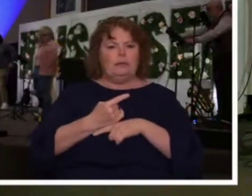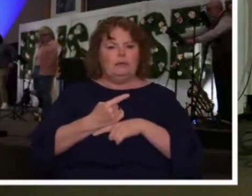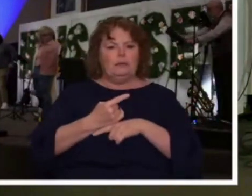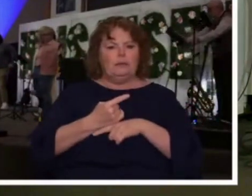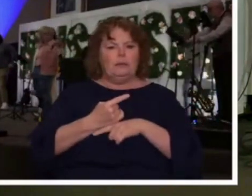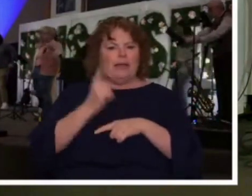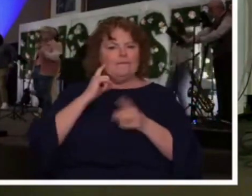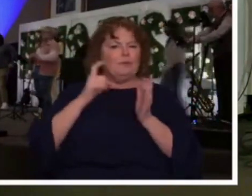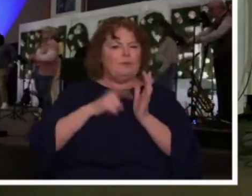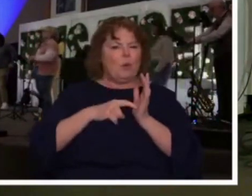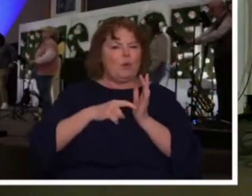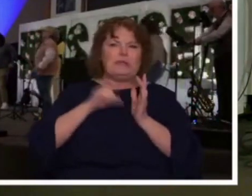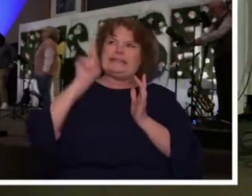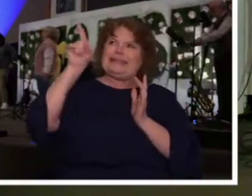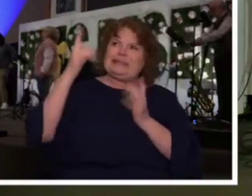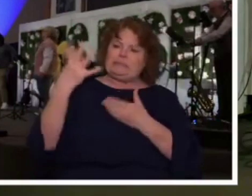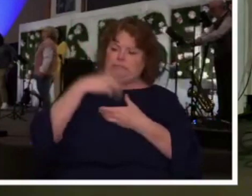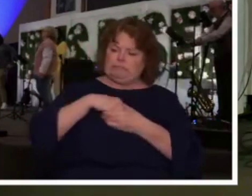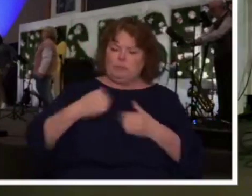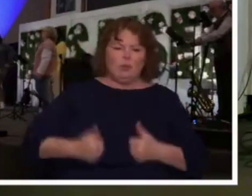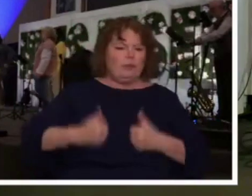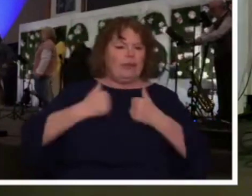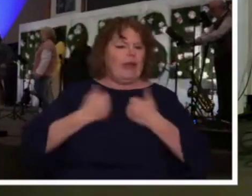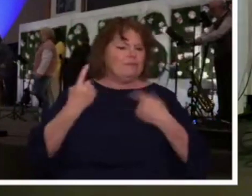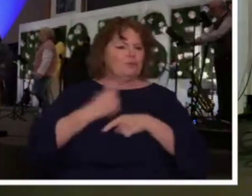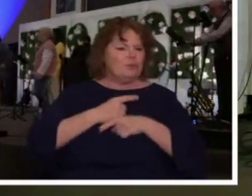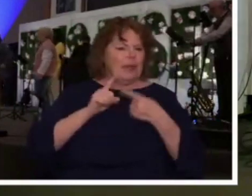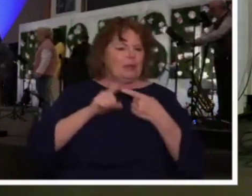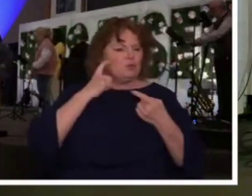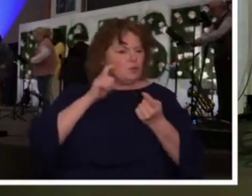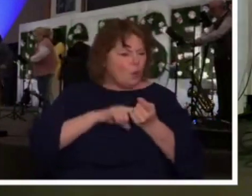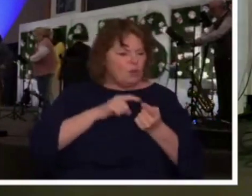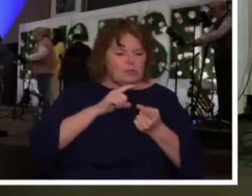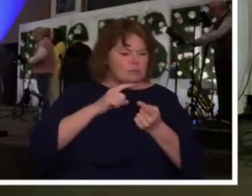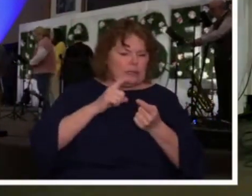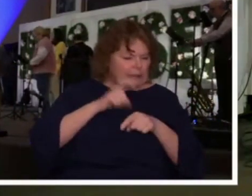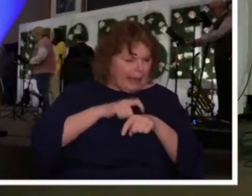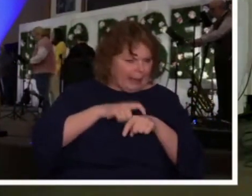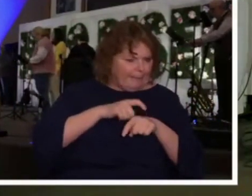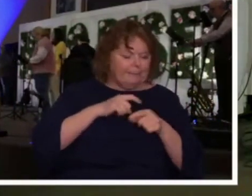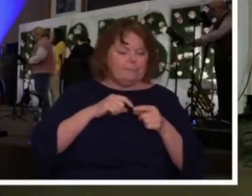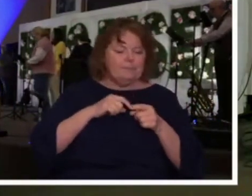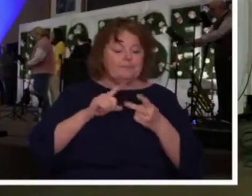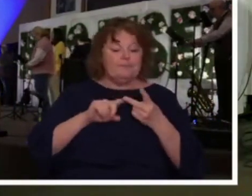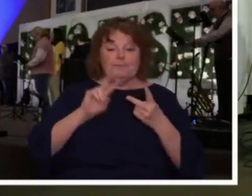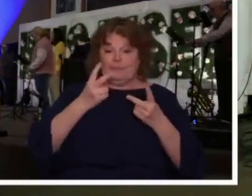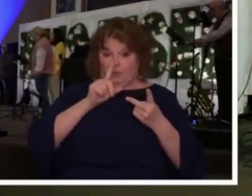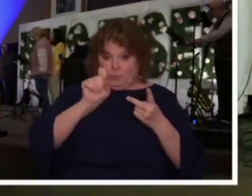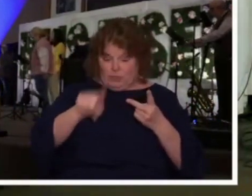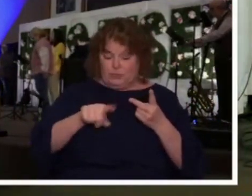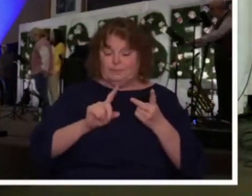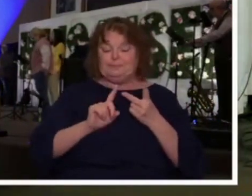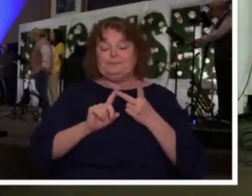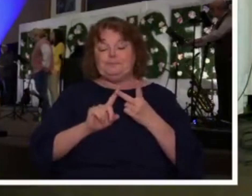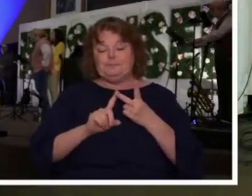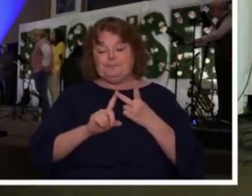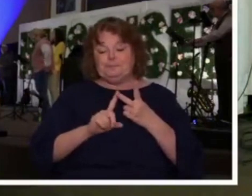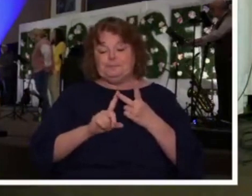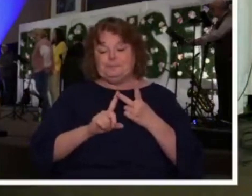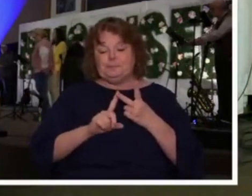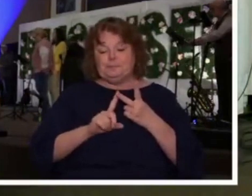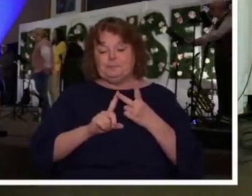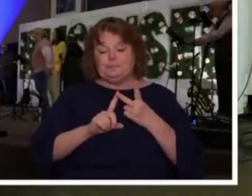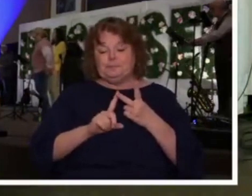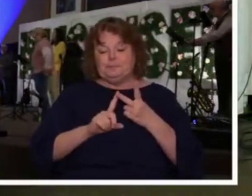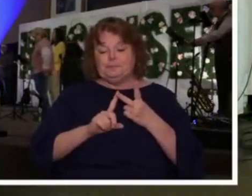Have you noticed God's presence in your life today? The second question, where